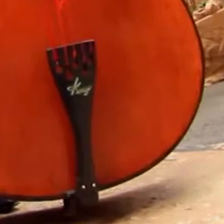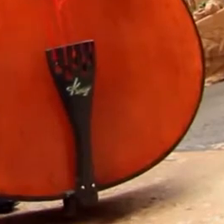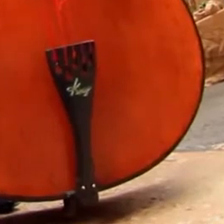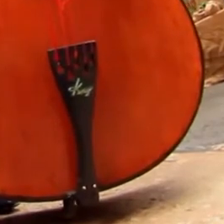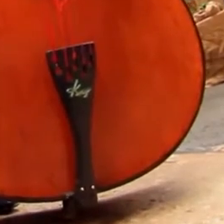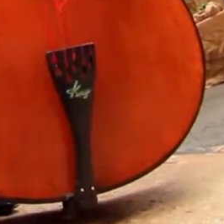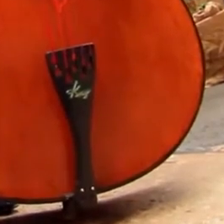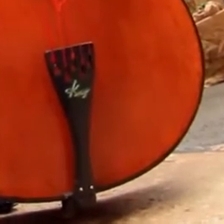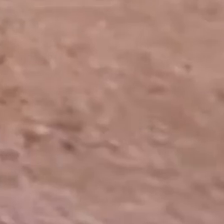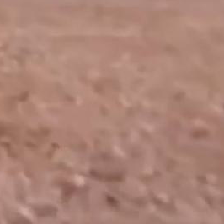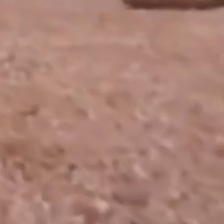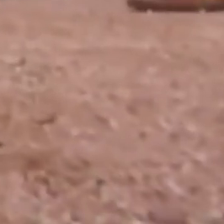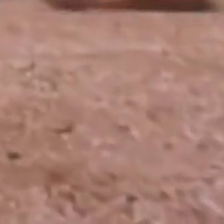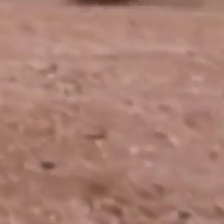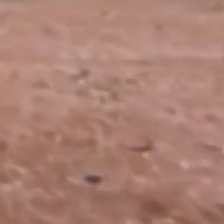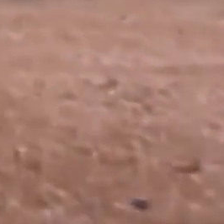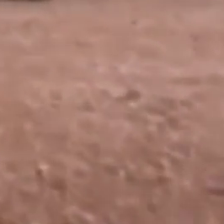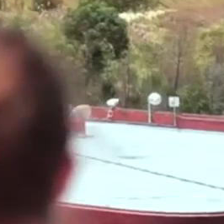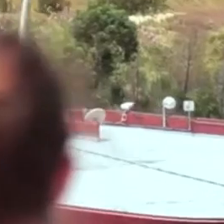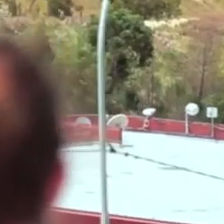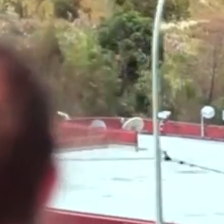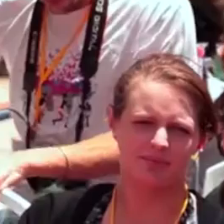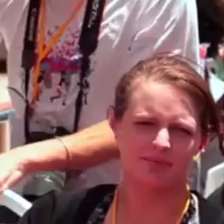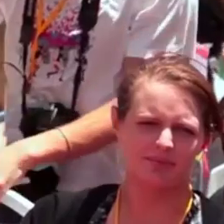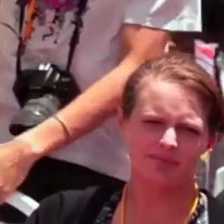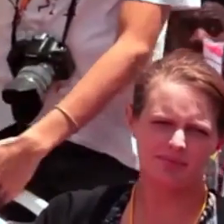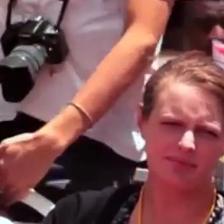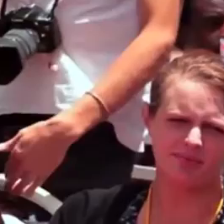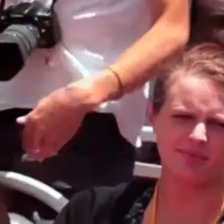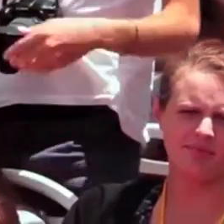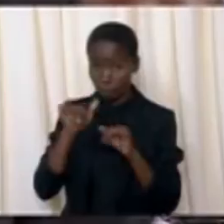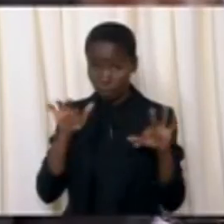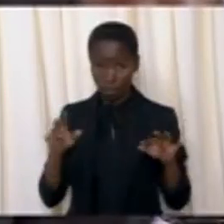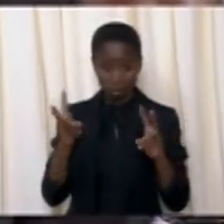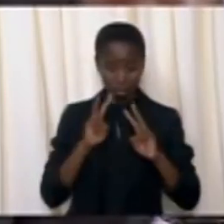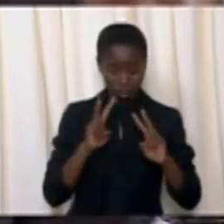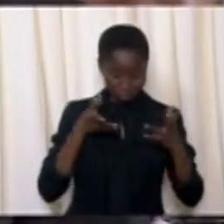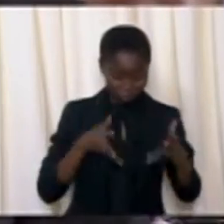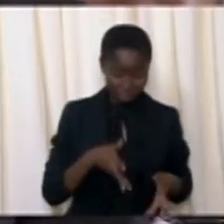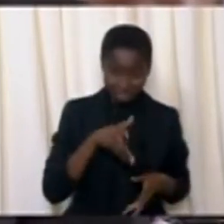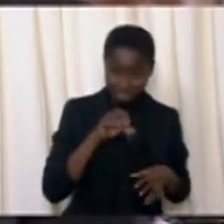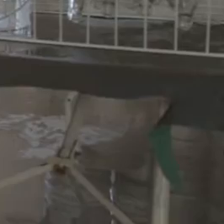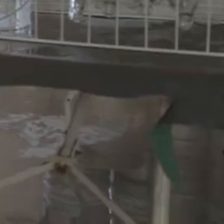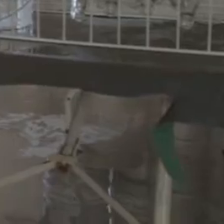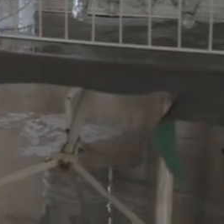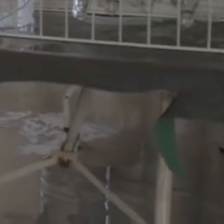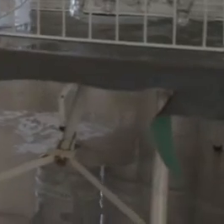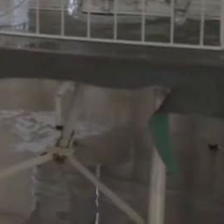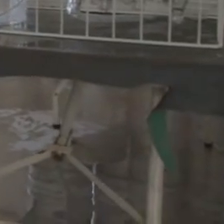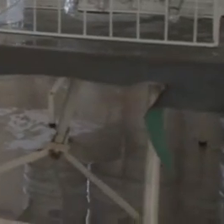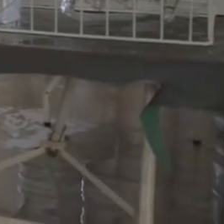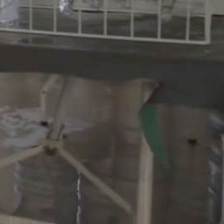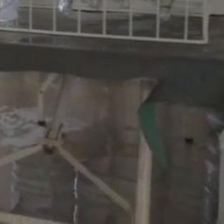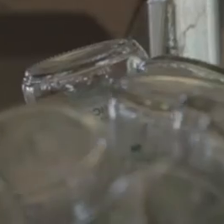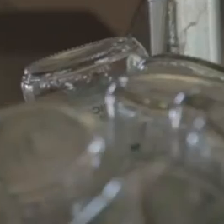41.4% of the total tourist flow into South Africa. With